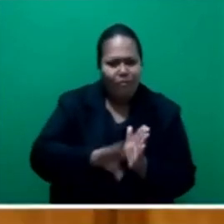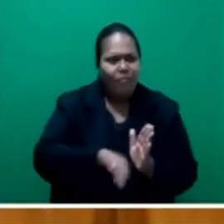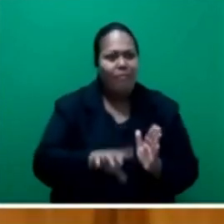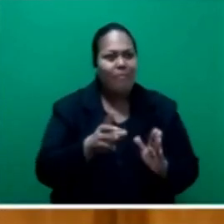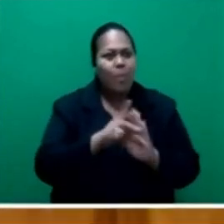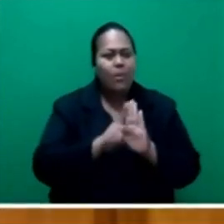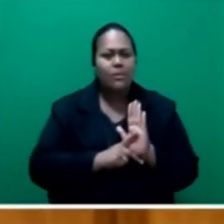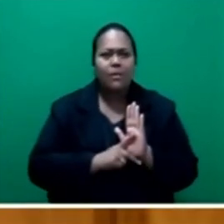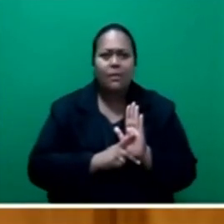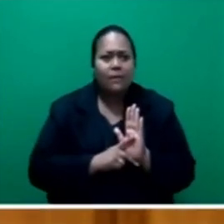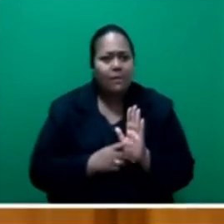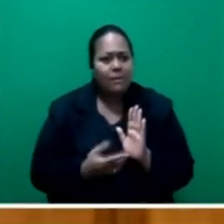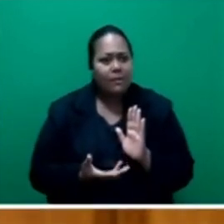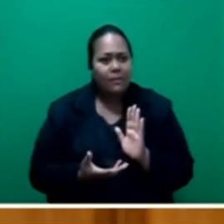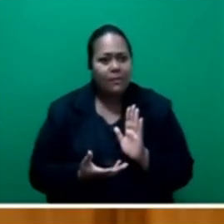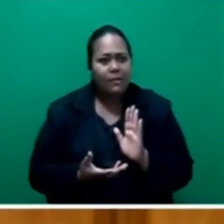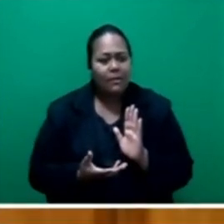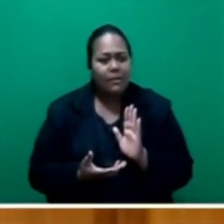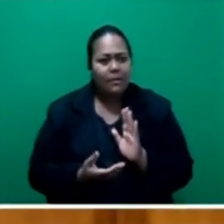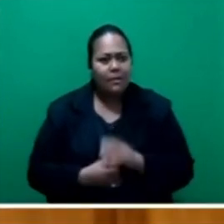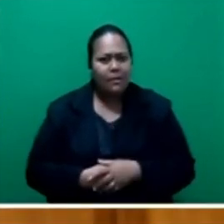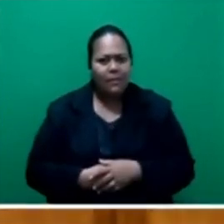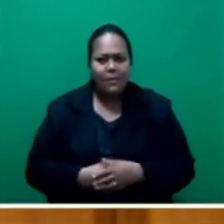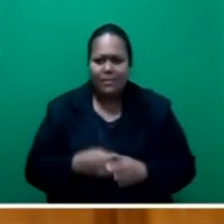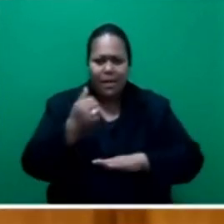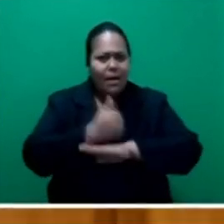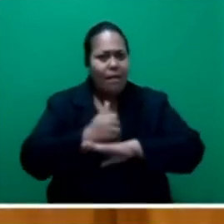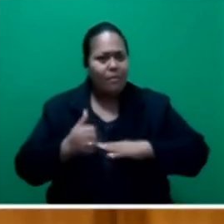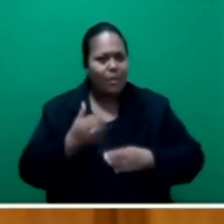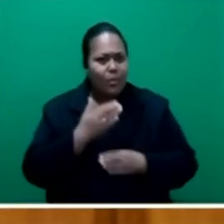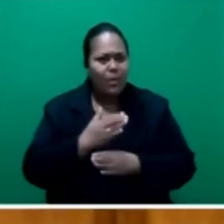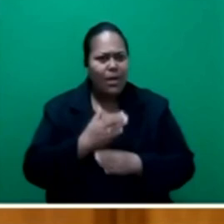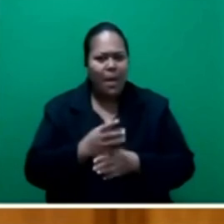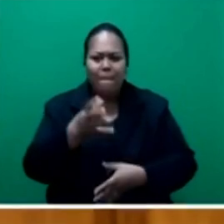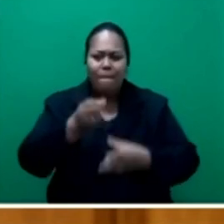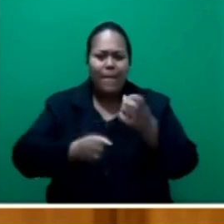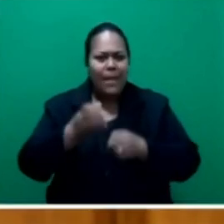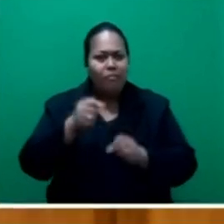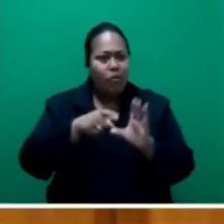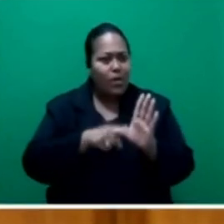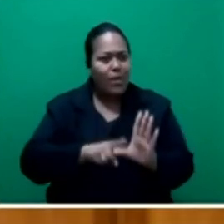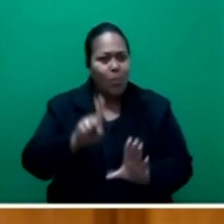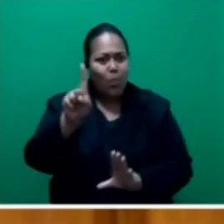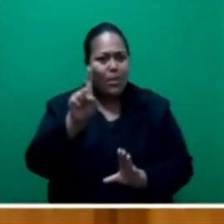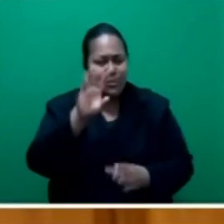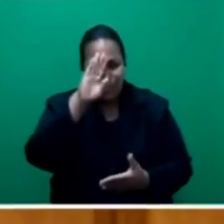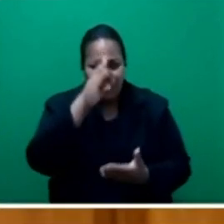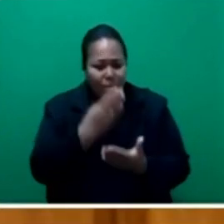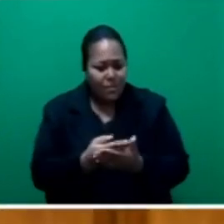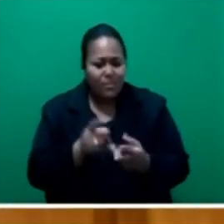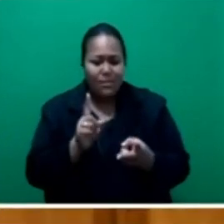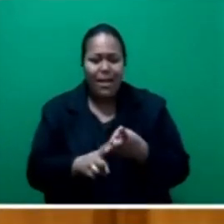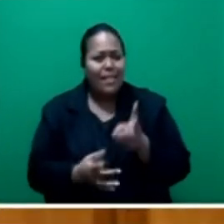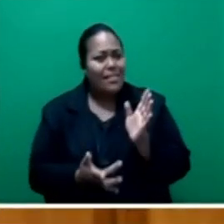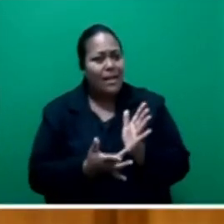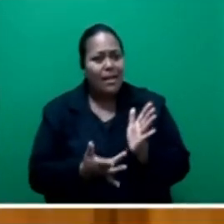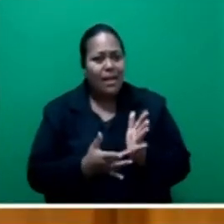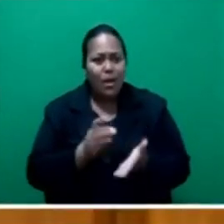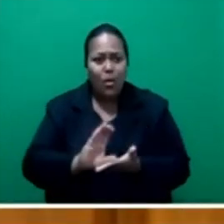also known as government initiatives, like milk for year one students and the much-taughted technical colleges,